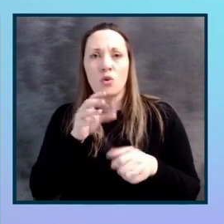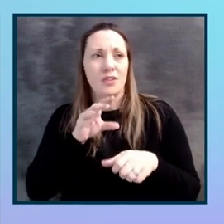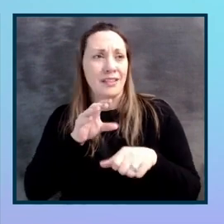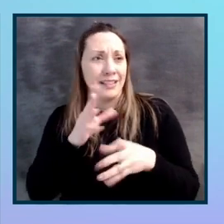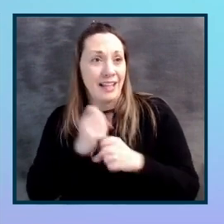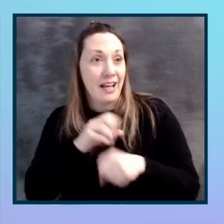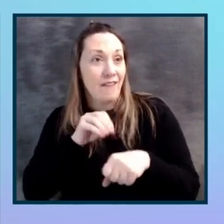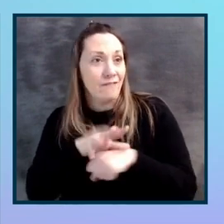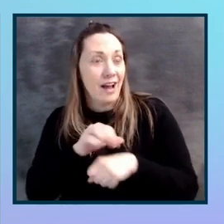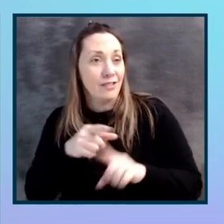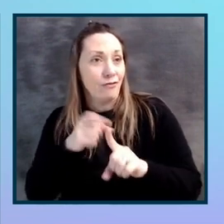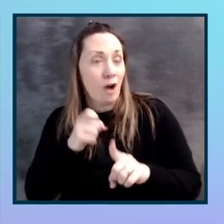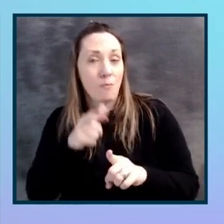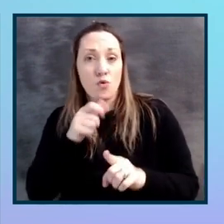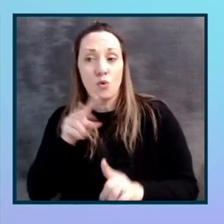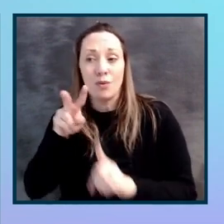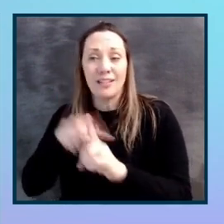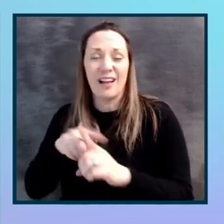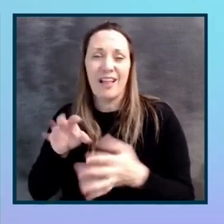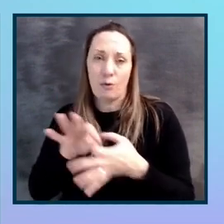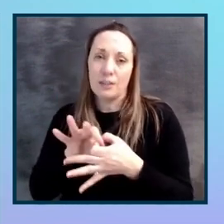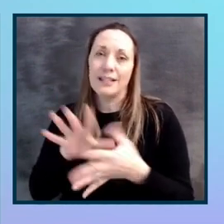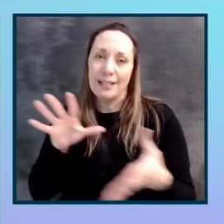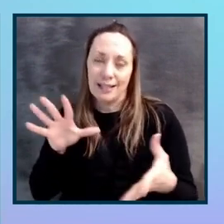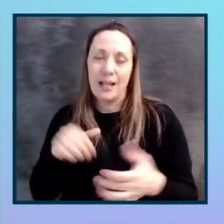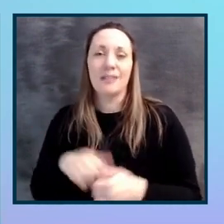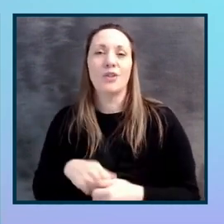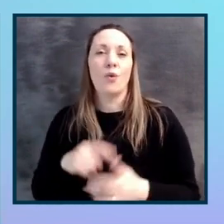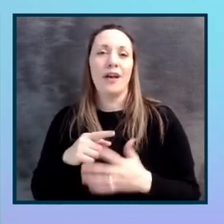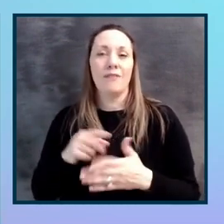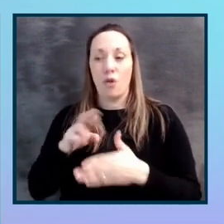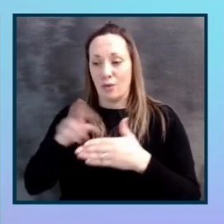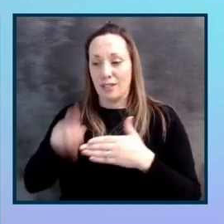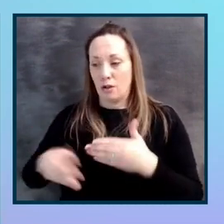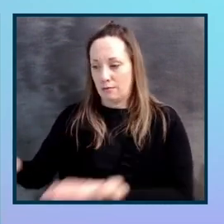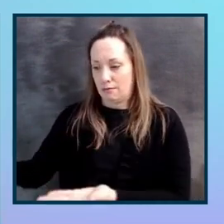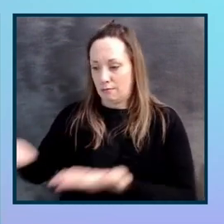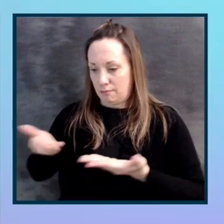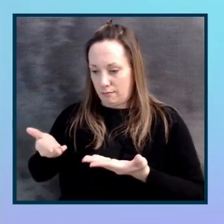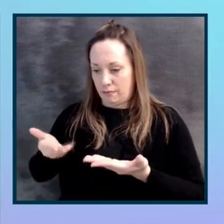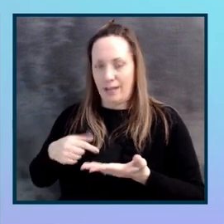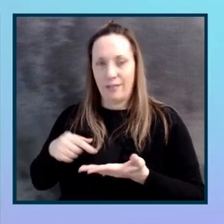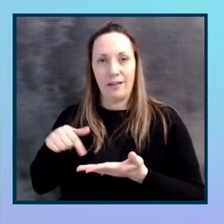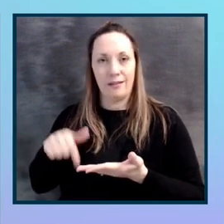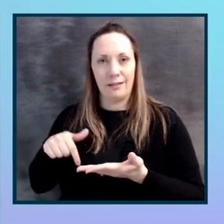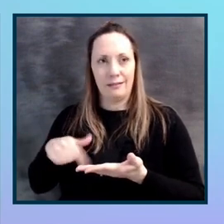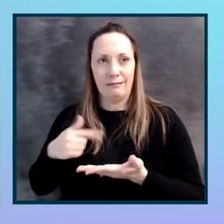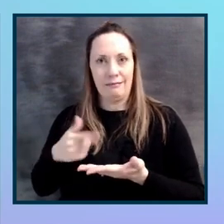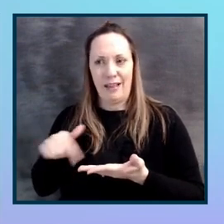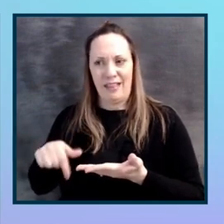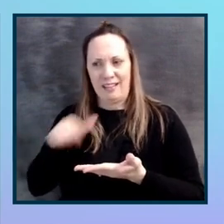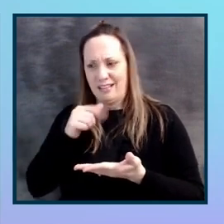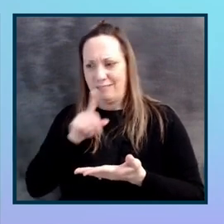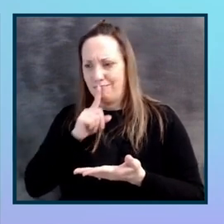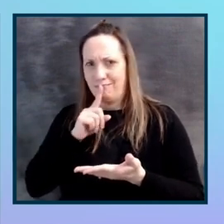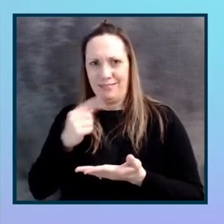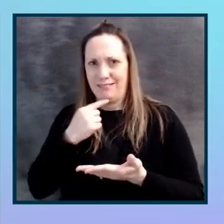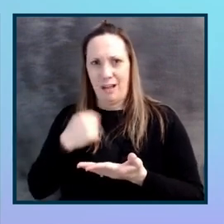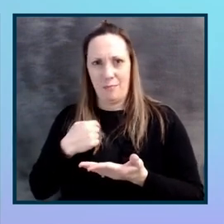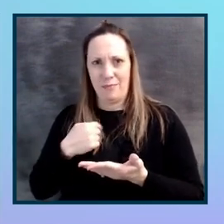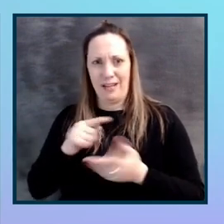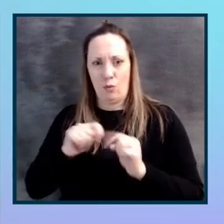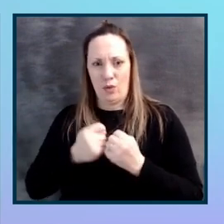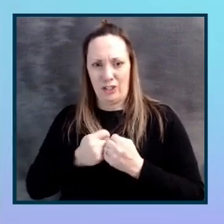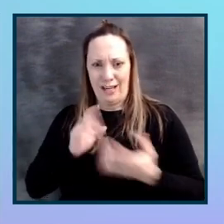to. And there was a bit of a disconnect between, so we've got these audit results, and this is the page that this has been found on, but that doesn't tell me which team that belongs